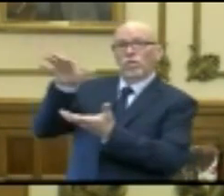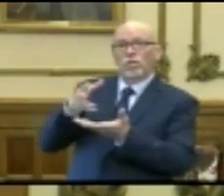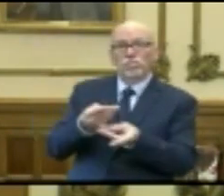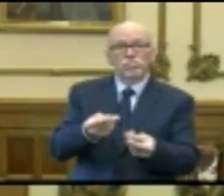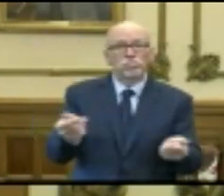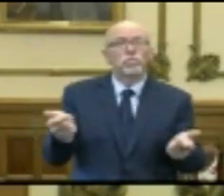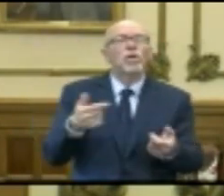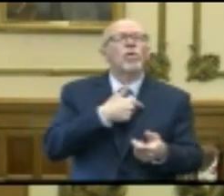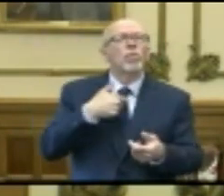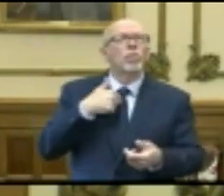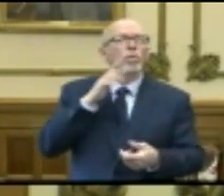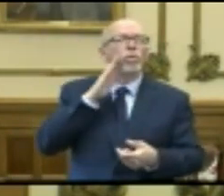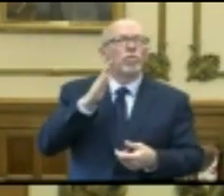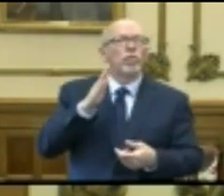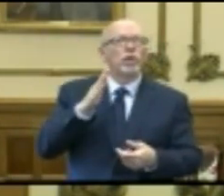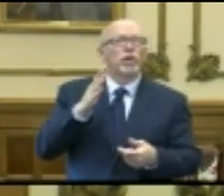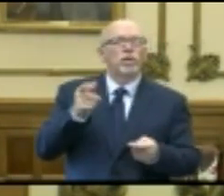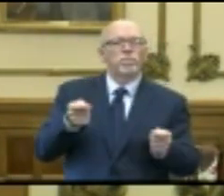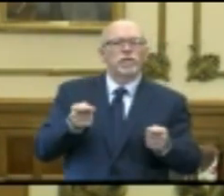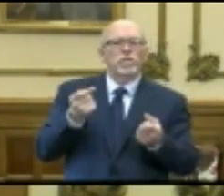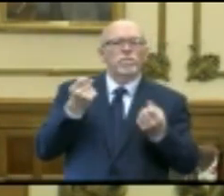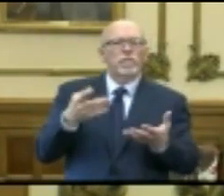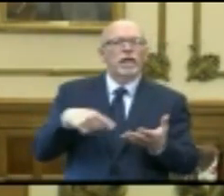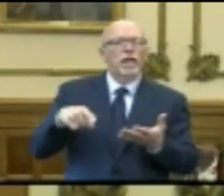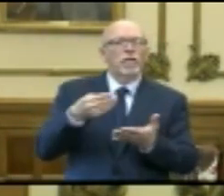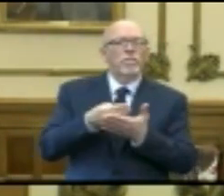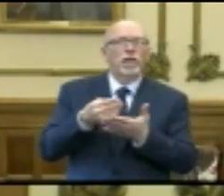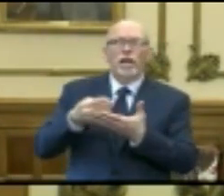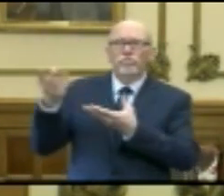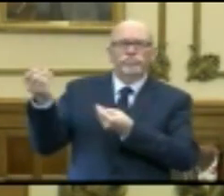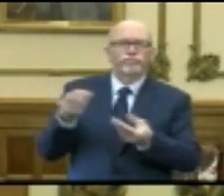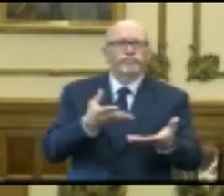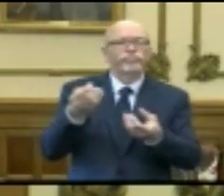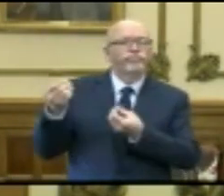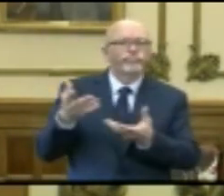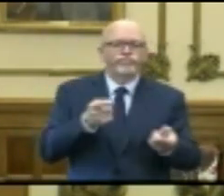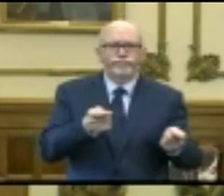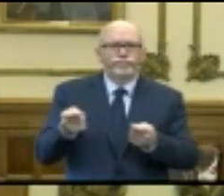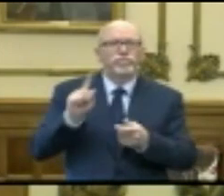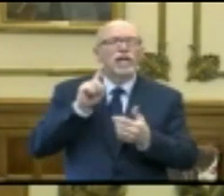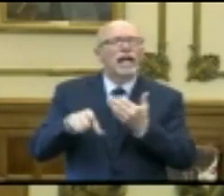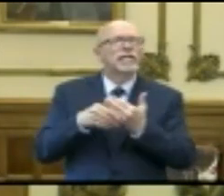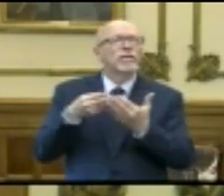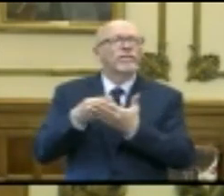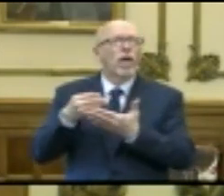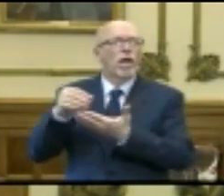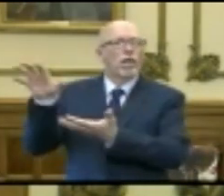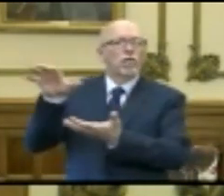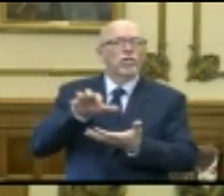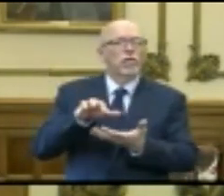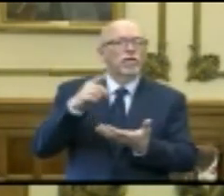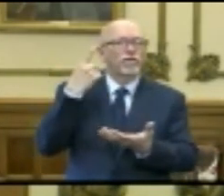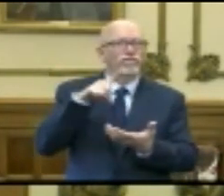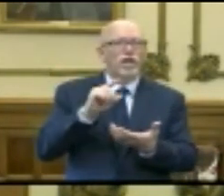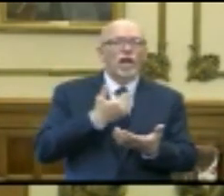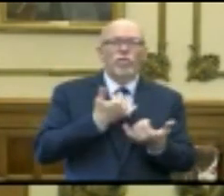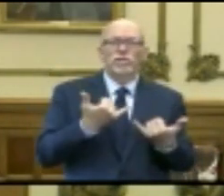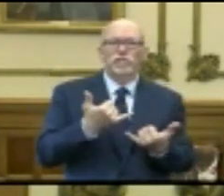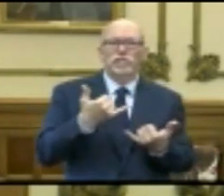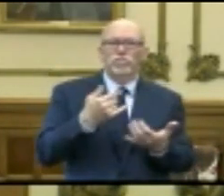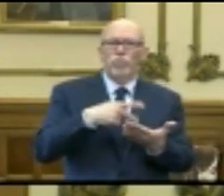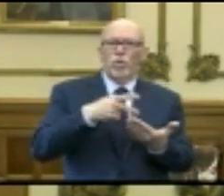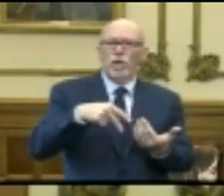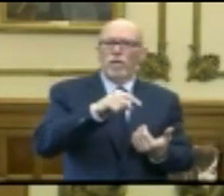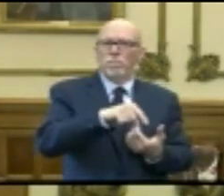we will be administering many of those revenue streams that are just additional funds coming into existing grant programs.